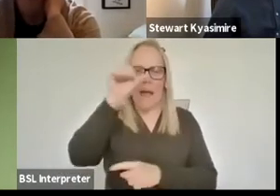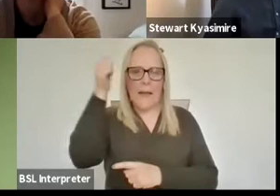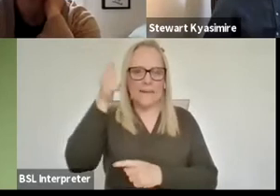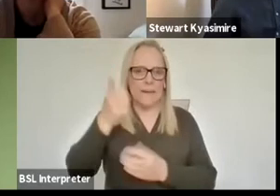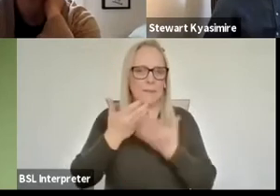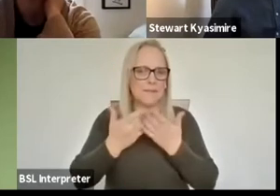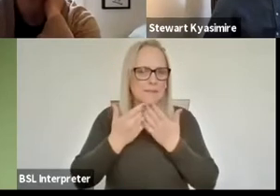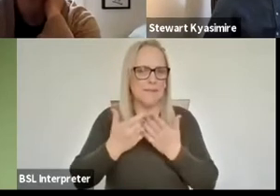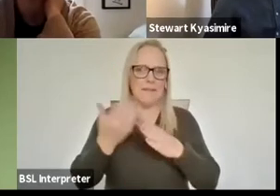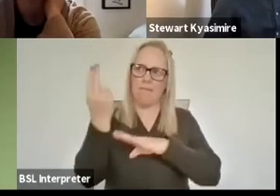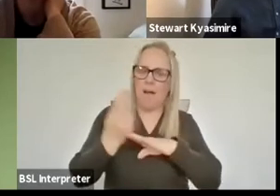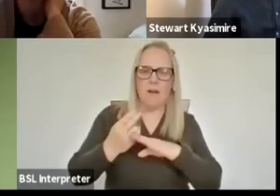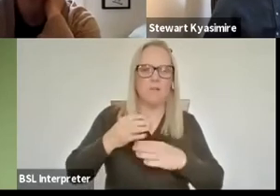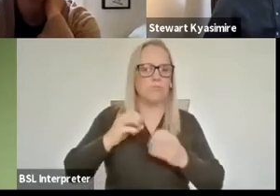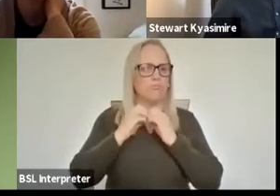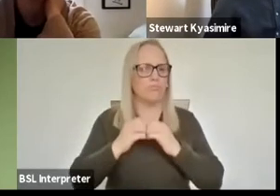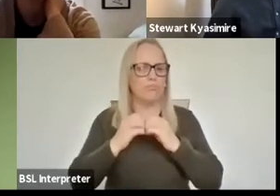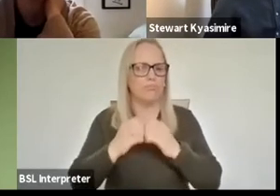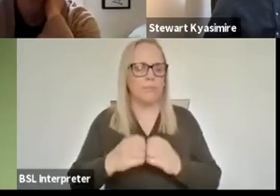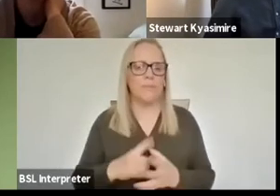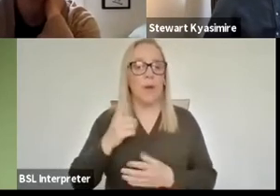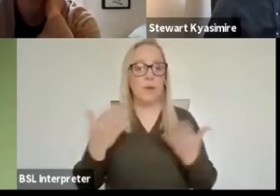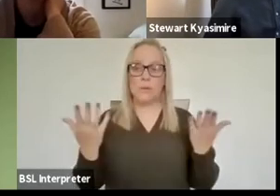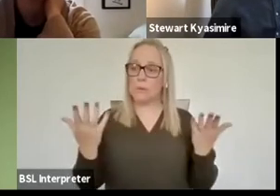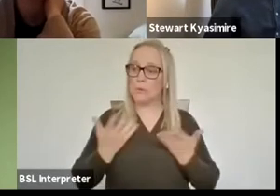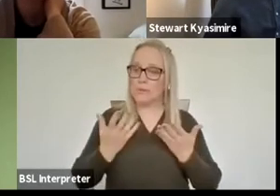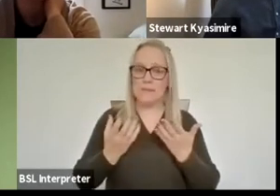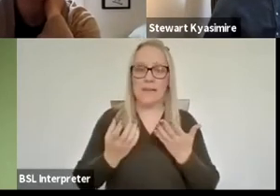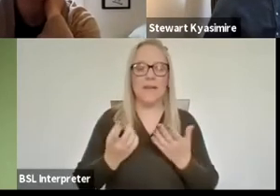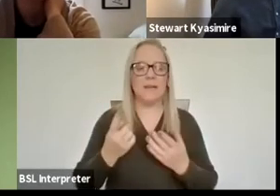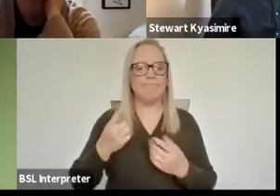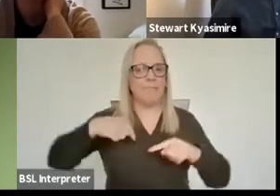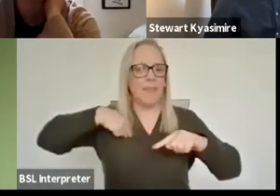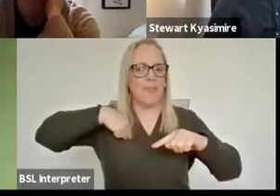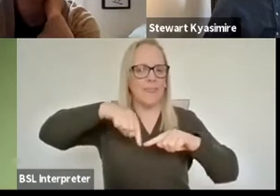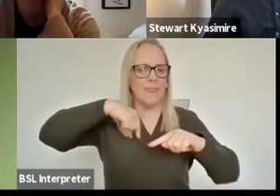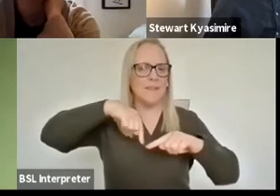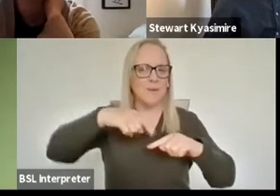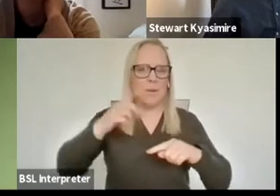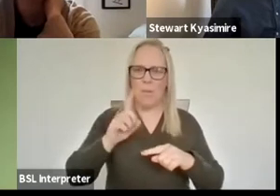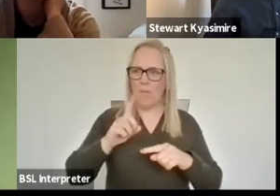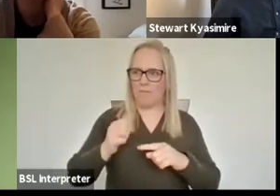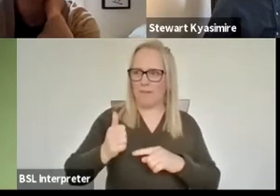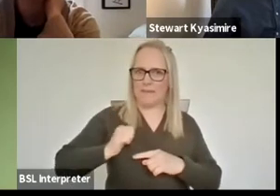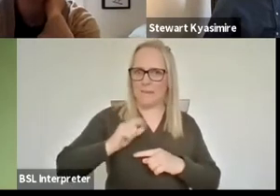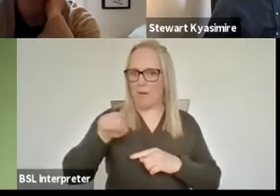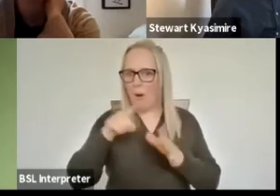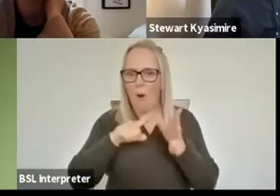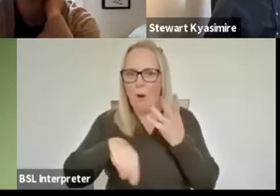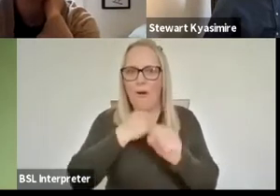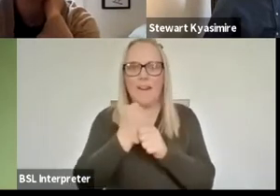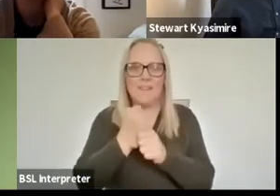Today's event is taking place in the week that's normally the runway into Edinburgh's incredible festivals